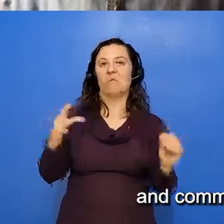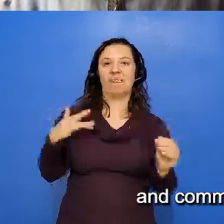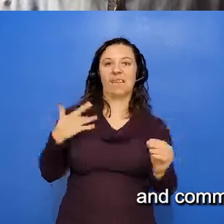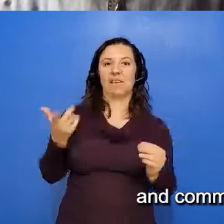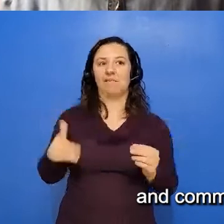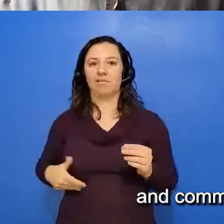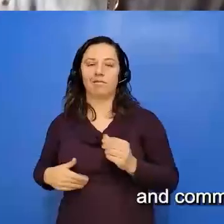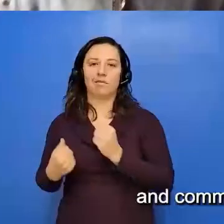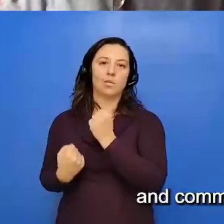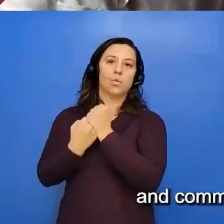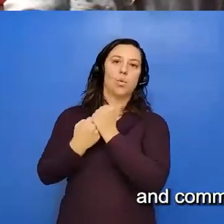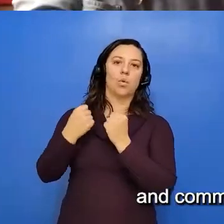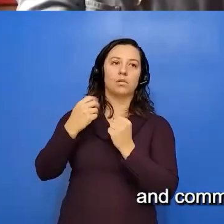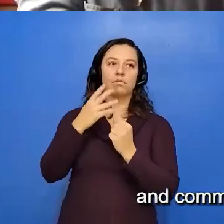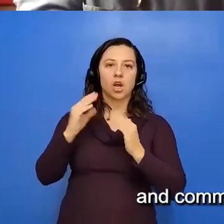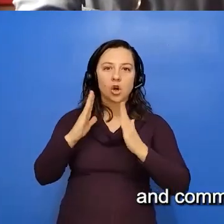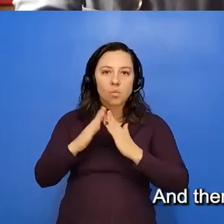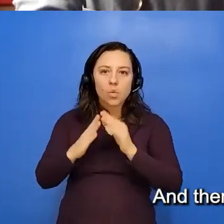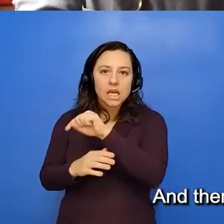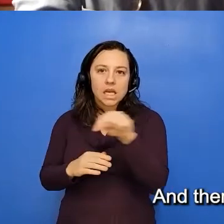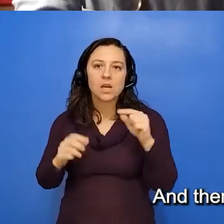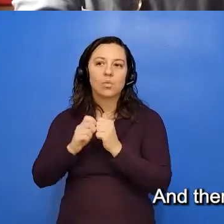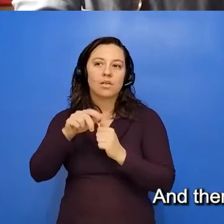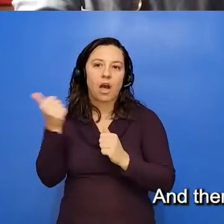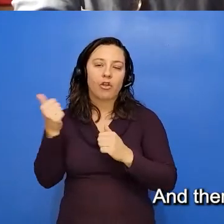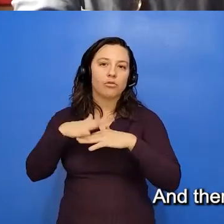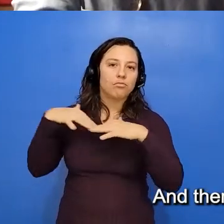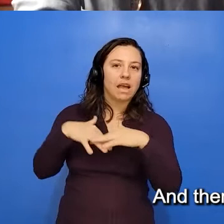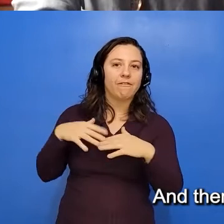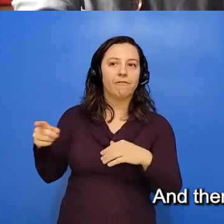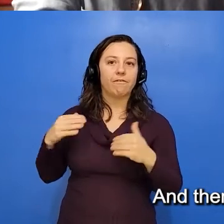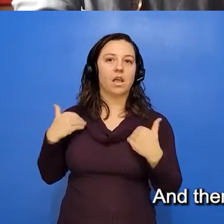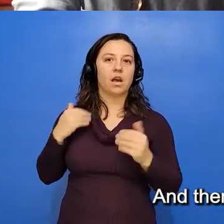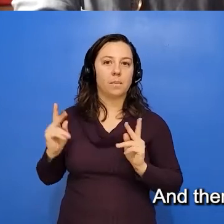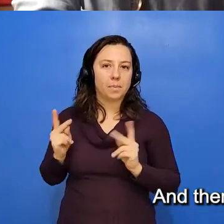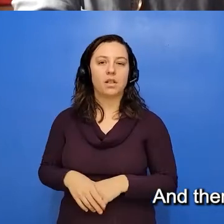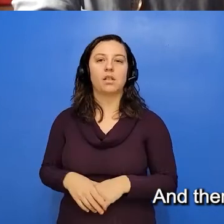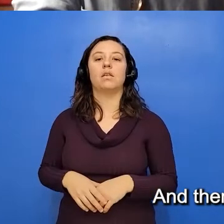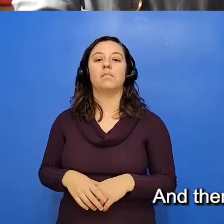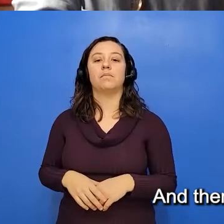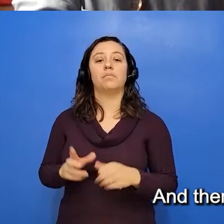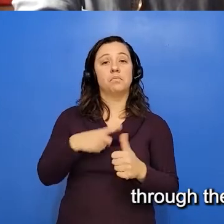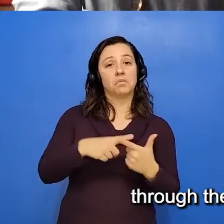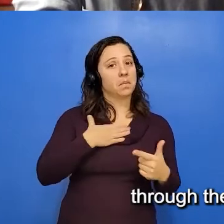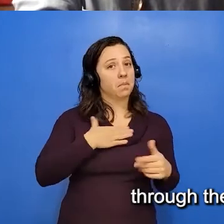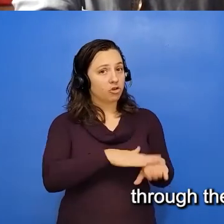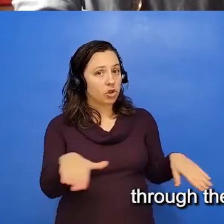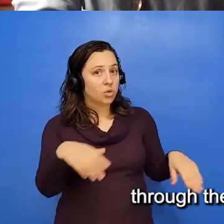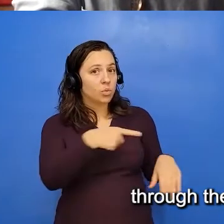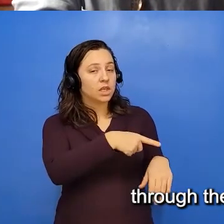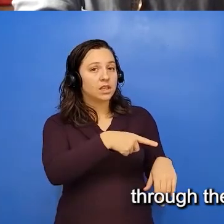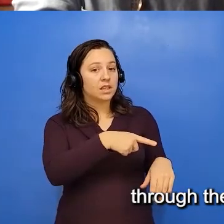community with other Native youth. And then, as my children started going through